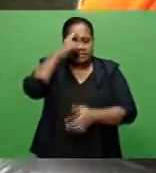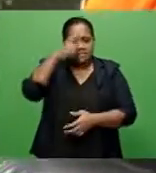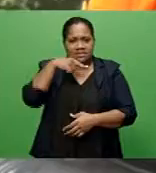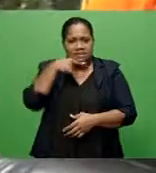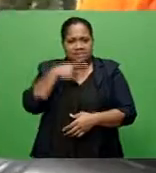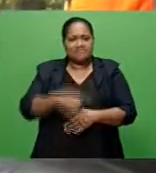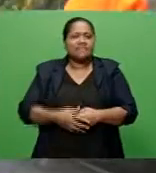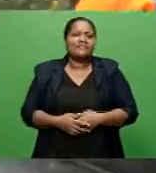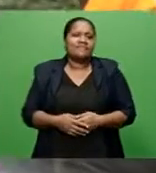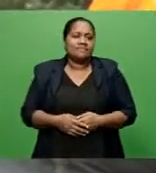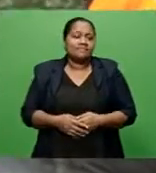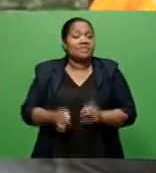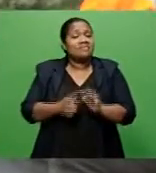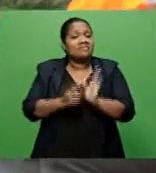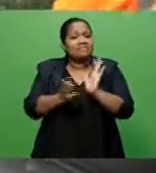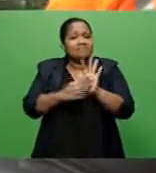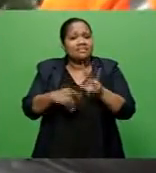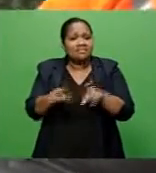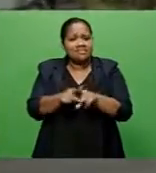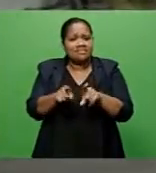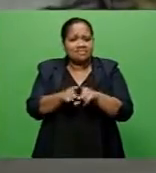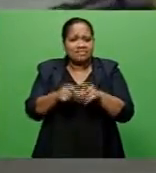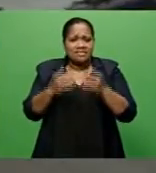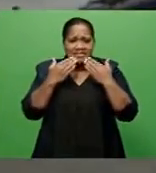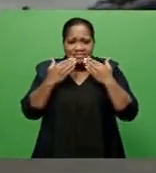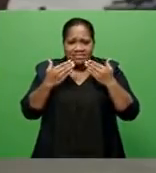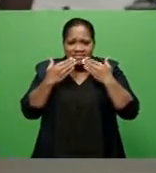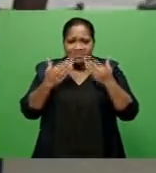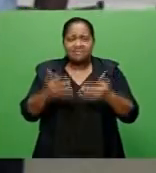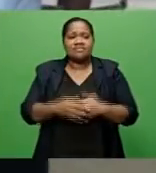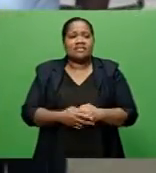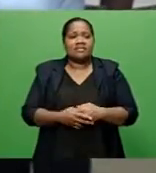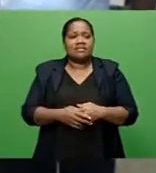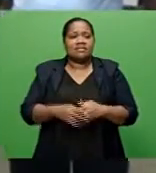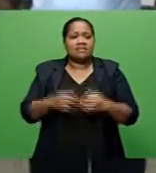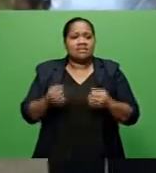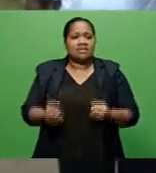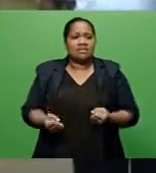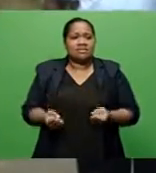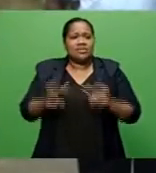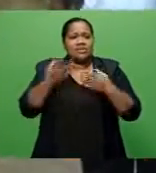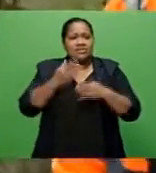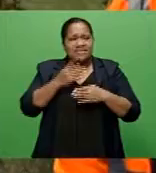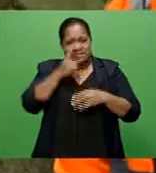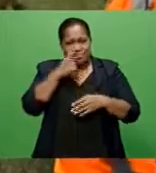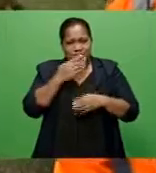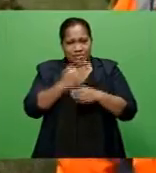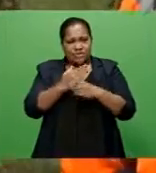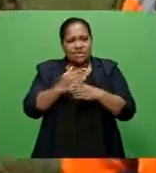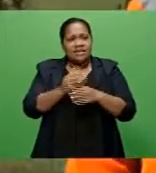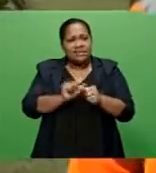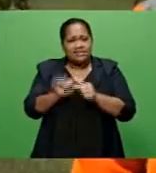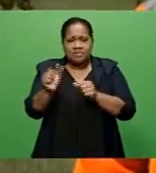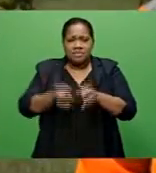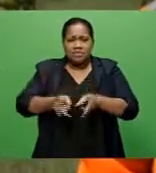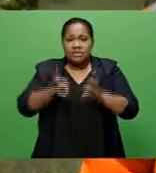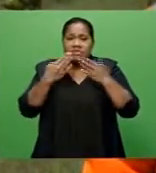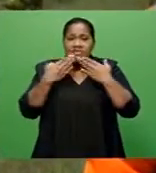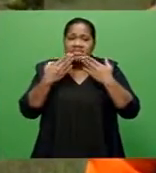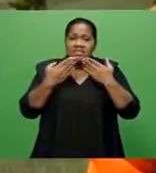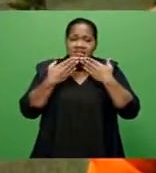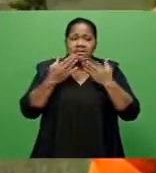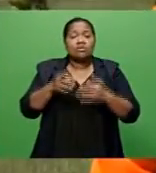Minister also took time to acknowledge the sacrifice by first-time responders, adding that the best way to thank them is to adhere to